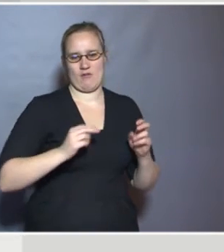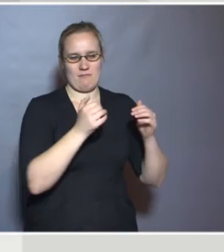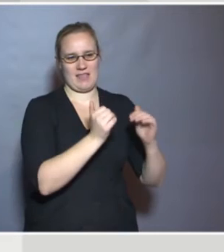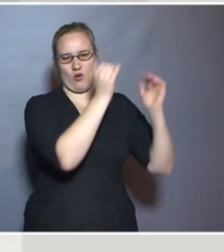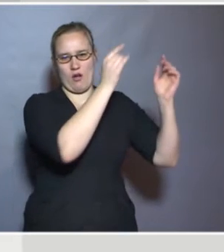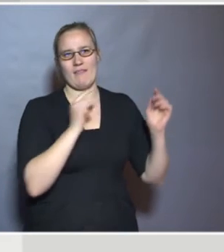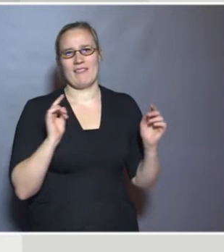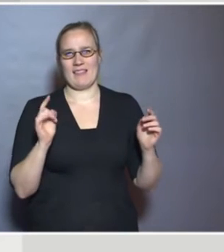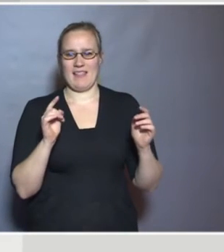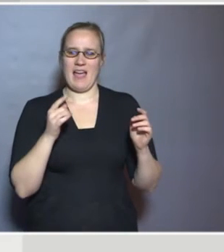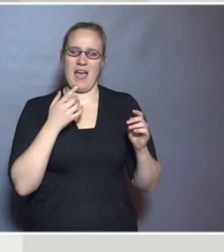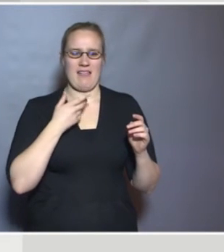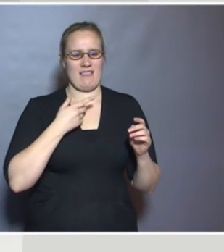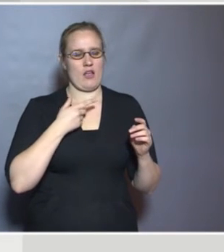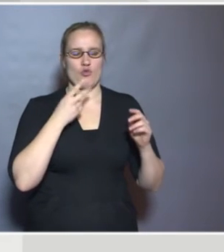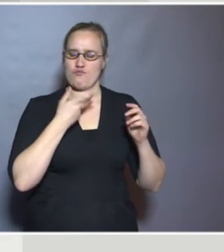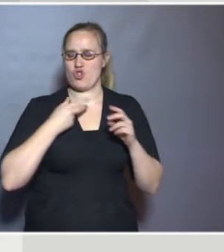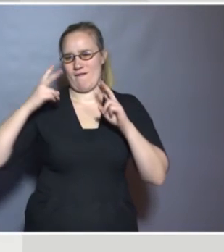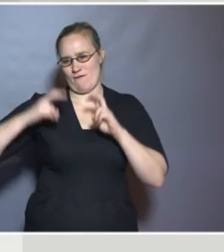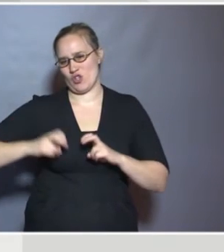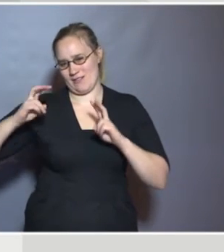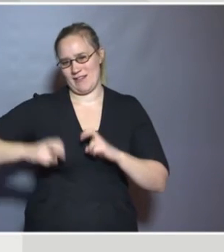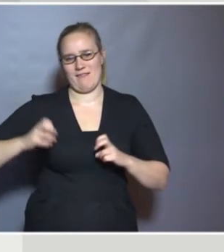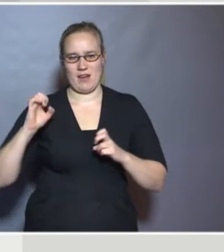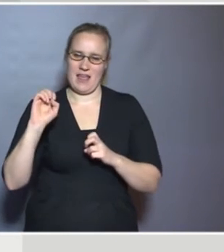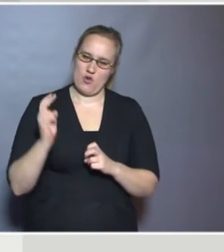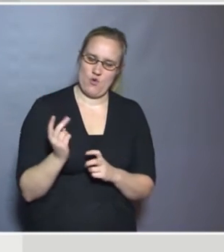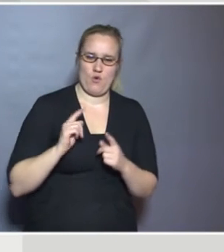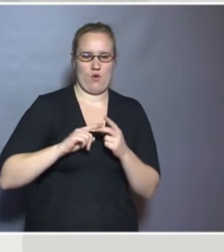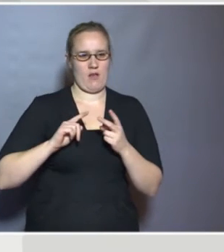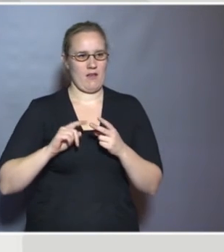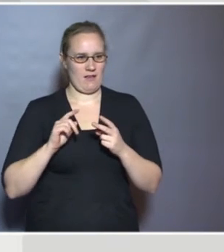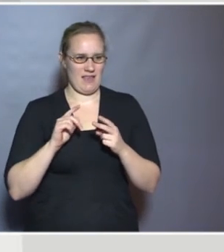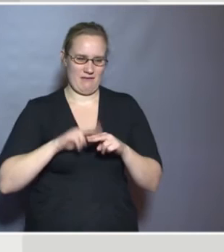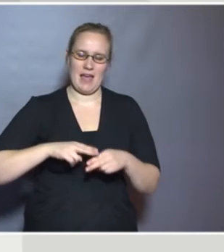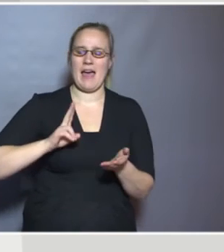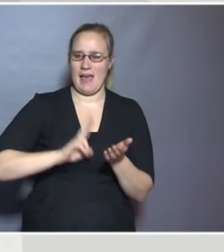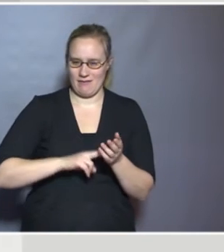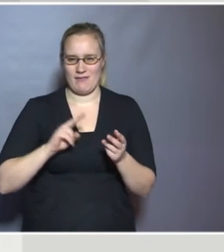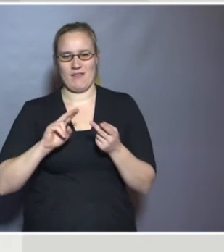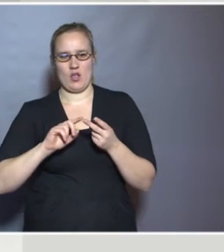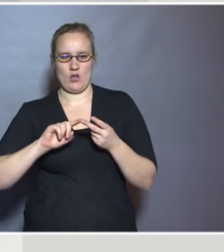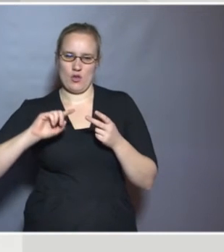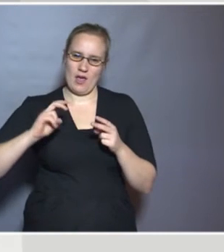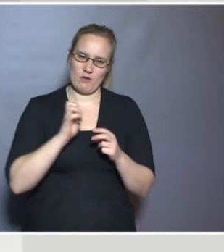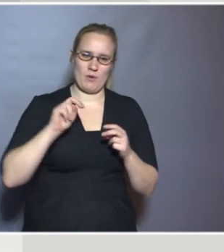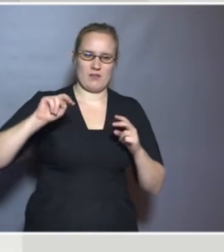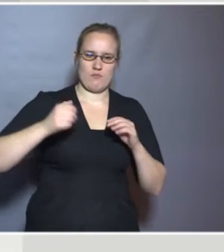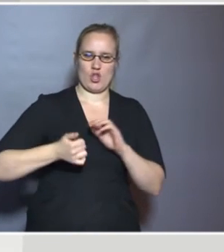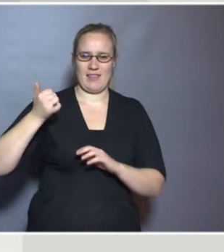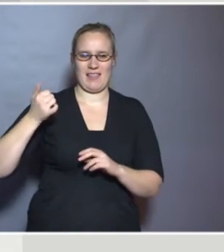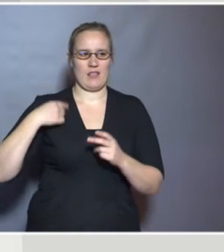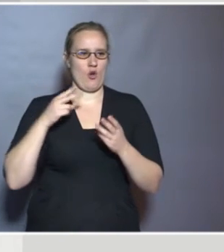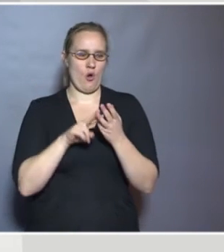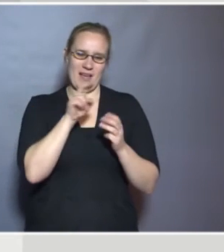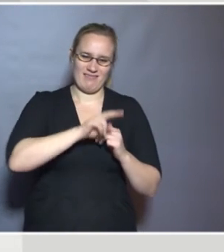That's backed up with a lot of research from the United Nations, from OECD, from the European Commission, from